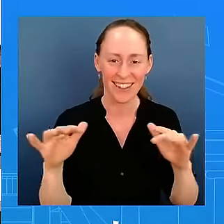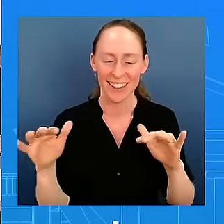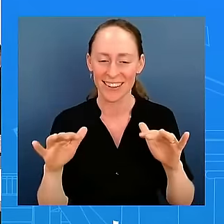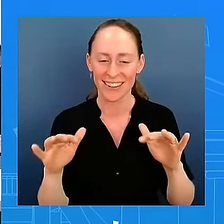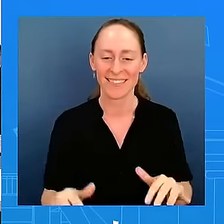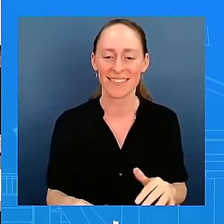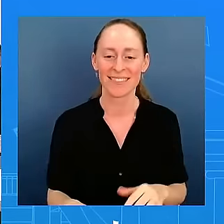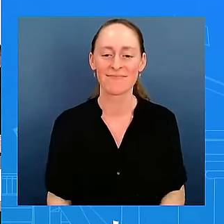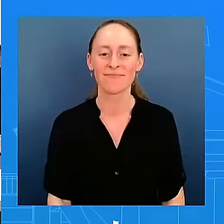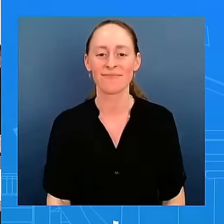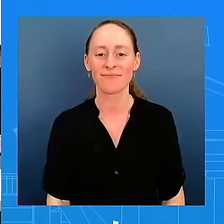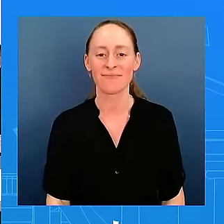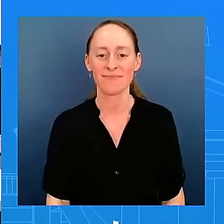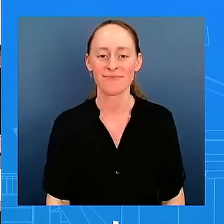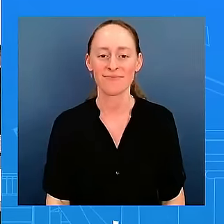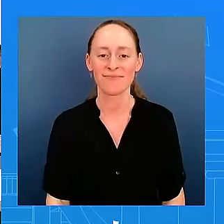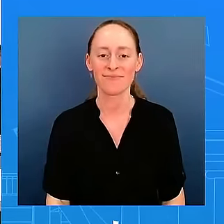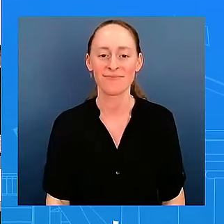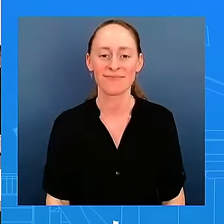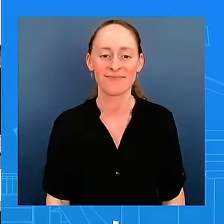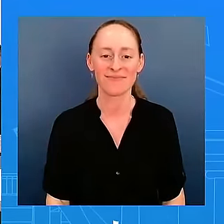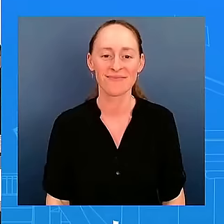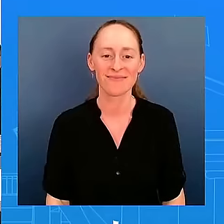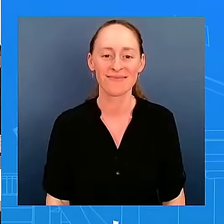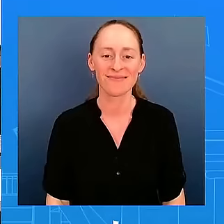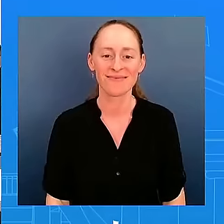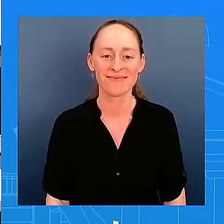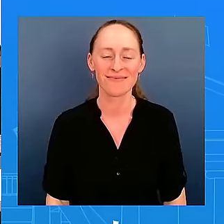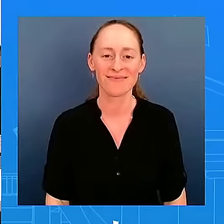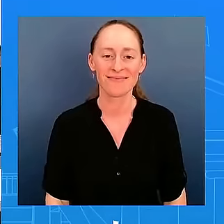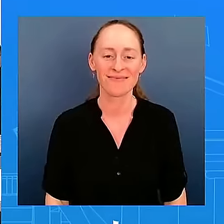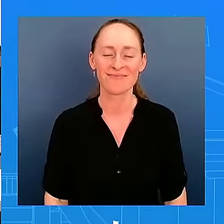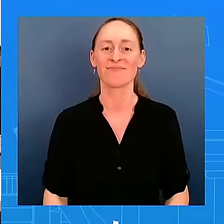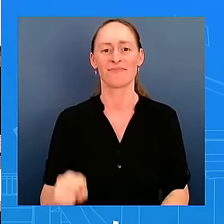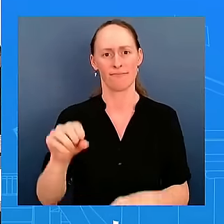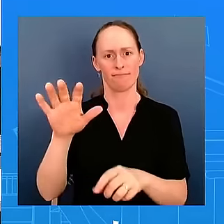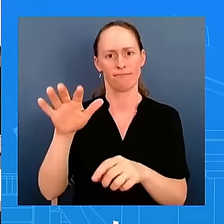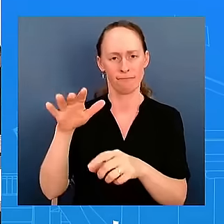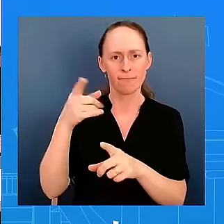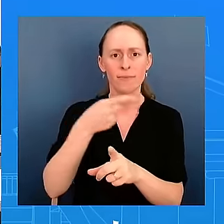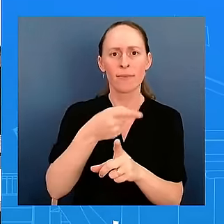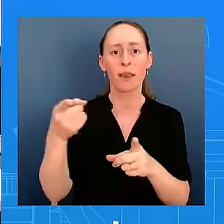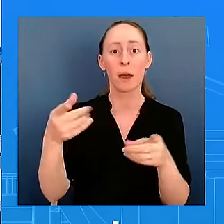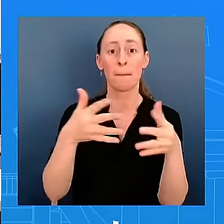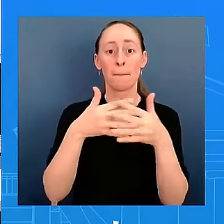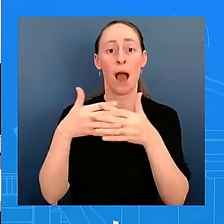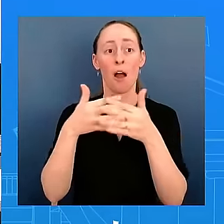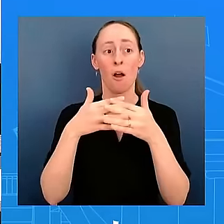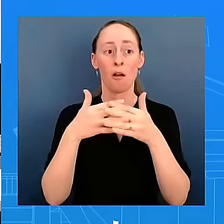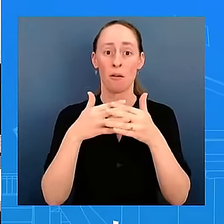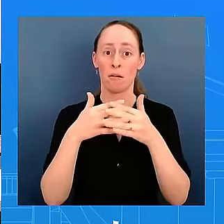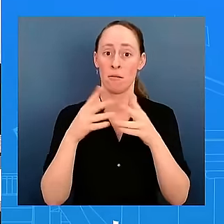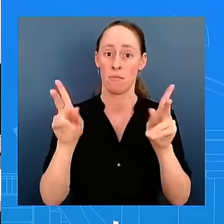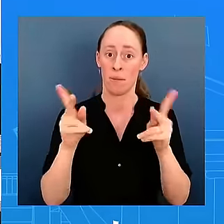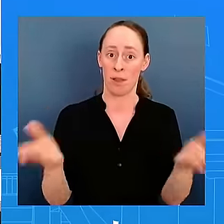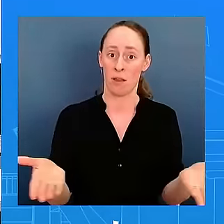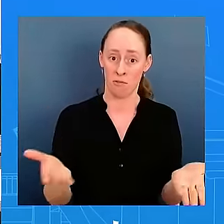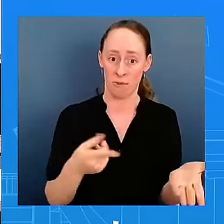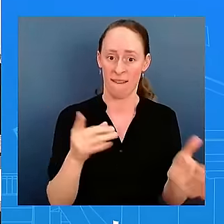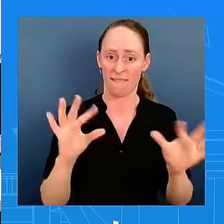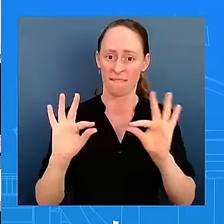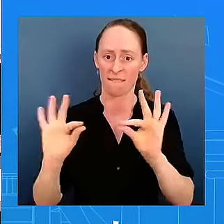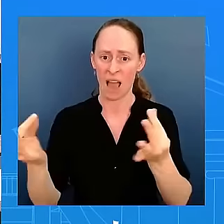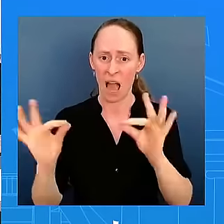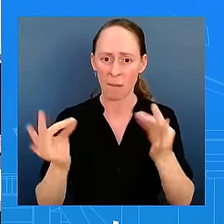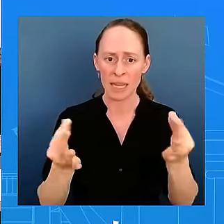who were victims of Hamas filed a lawsuit against North Korea authority